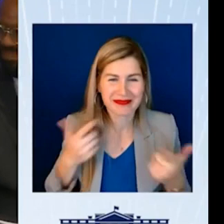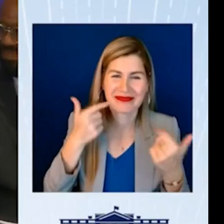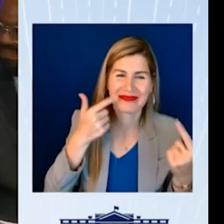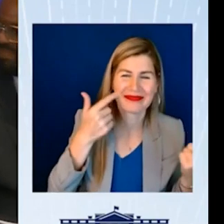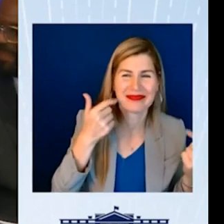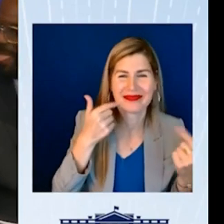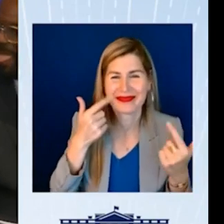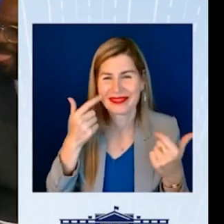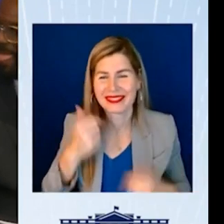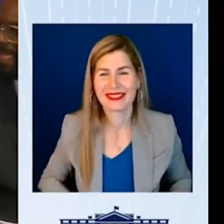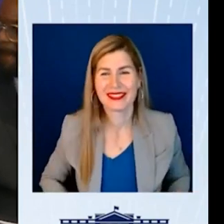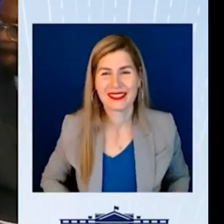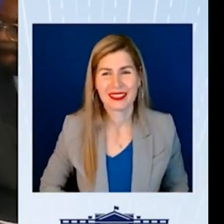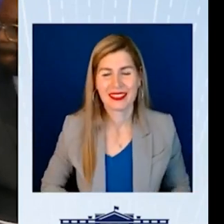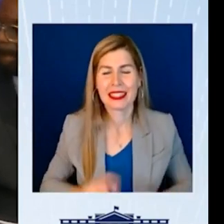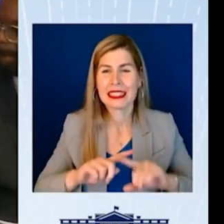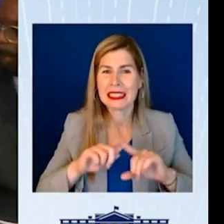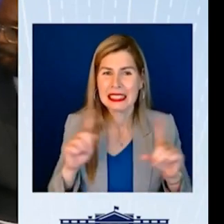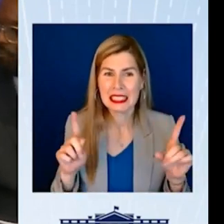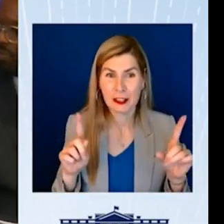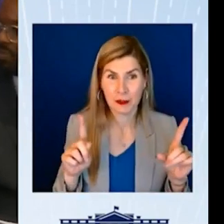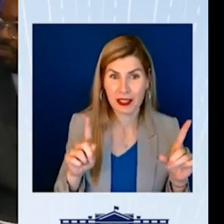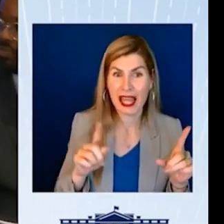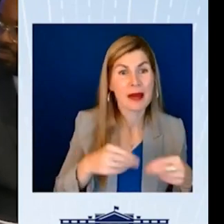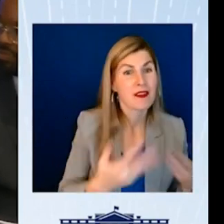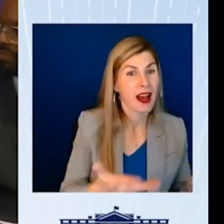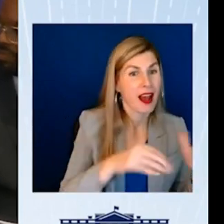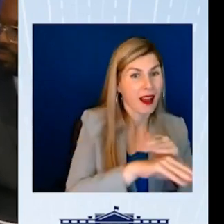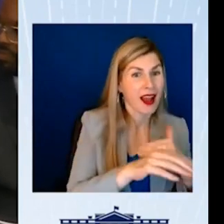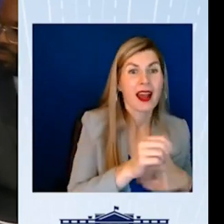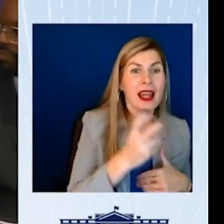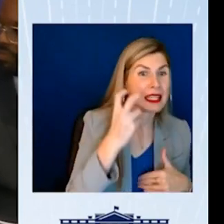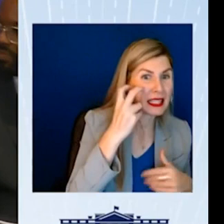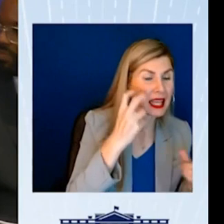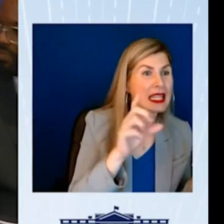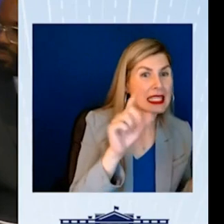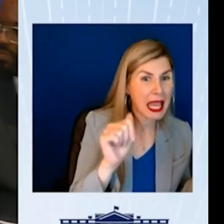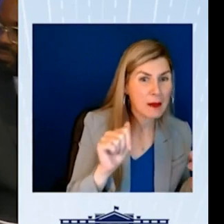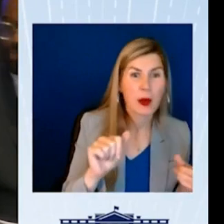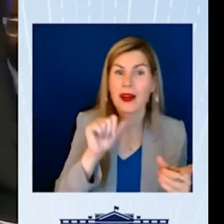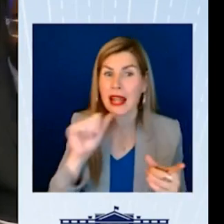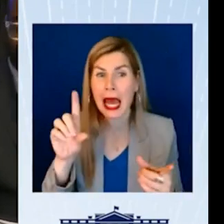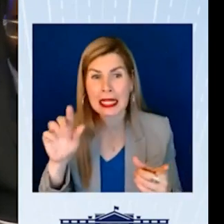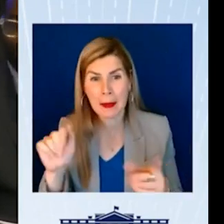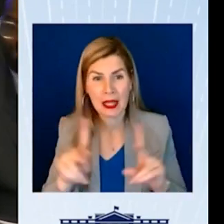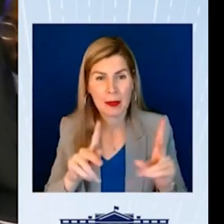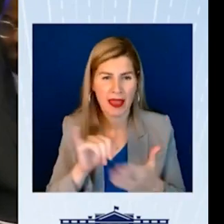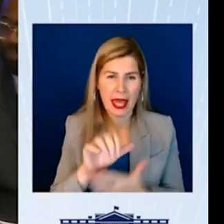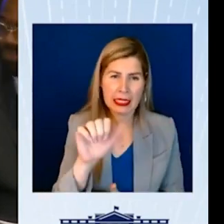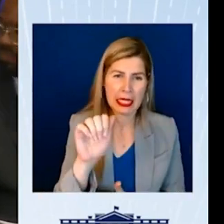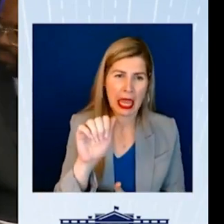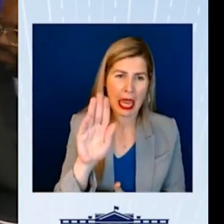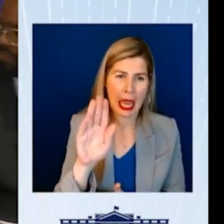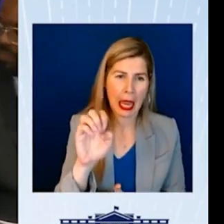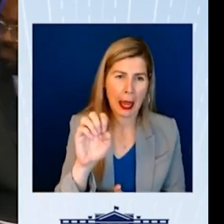The difference between accommodations for disabled people and non-disabled people is ableism. And if we learn to